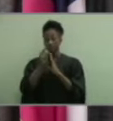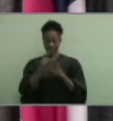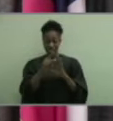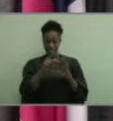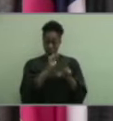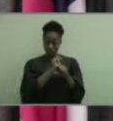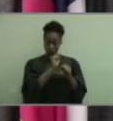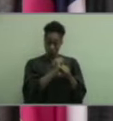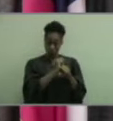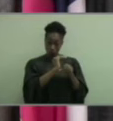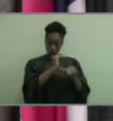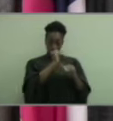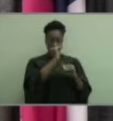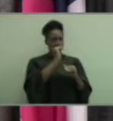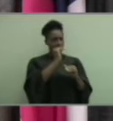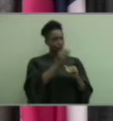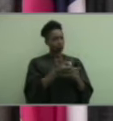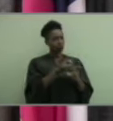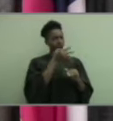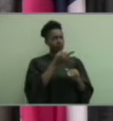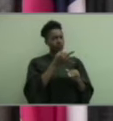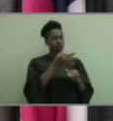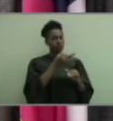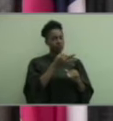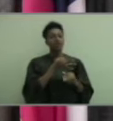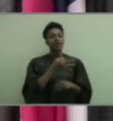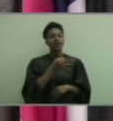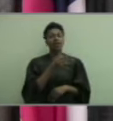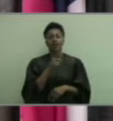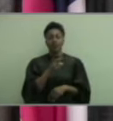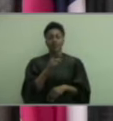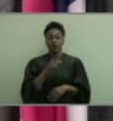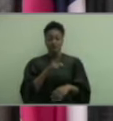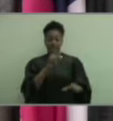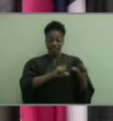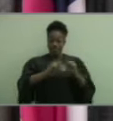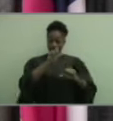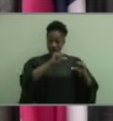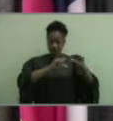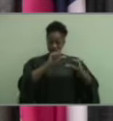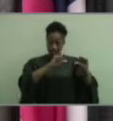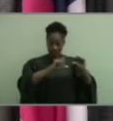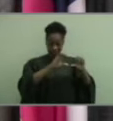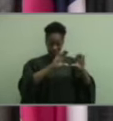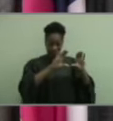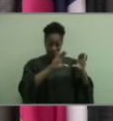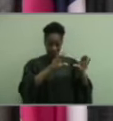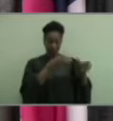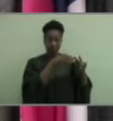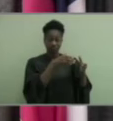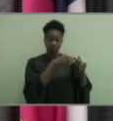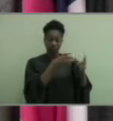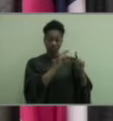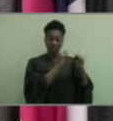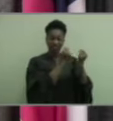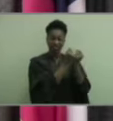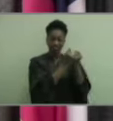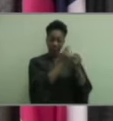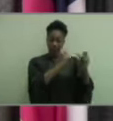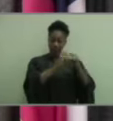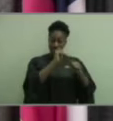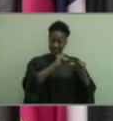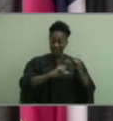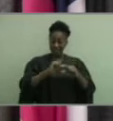or the AP level. He has been a valuable member of the Science Olympiad team, the Math team, Science